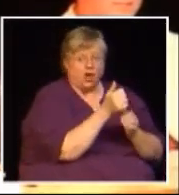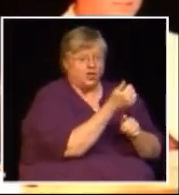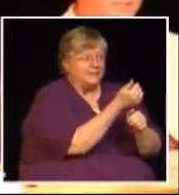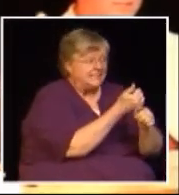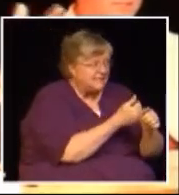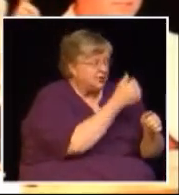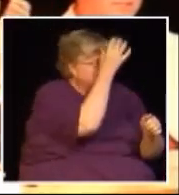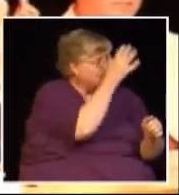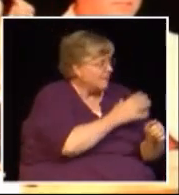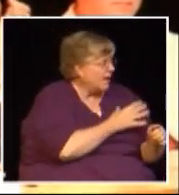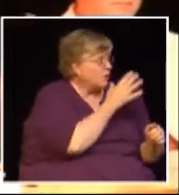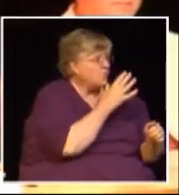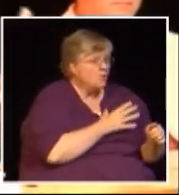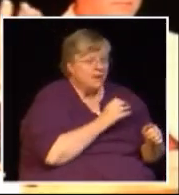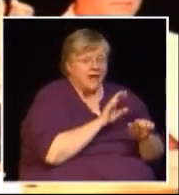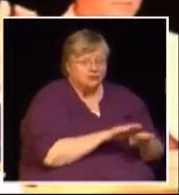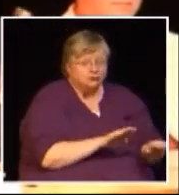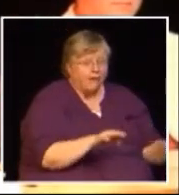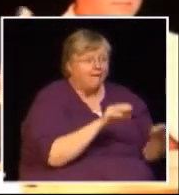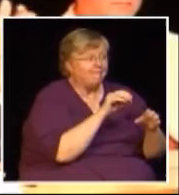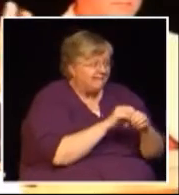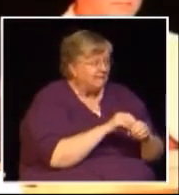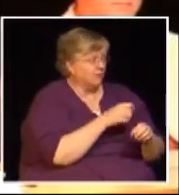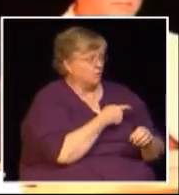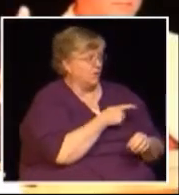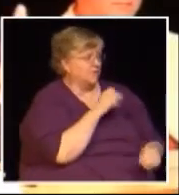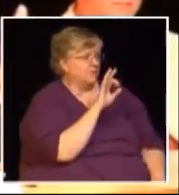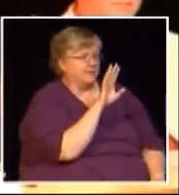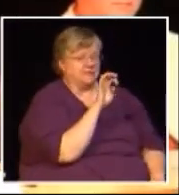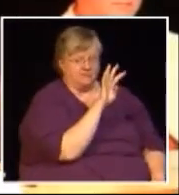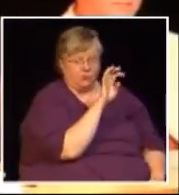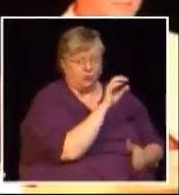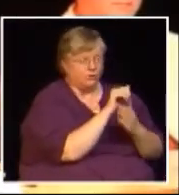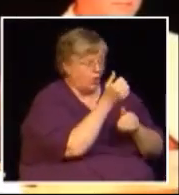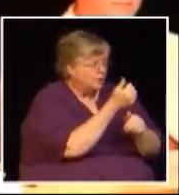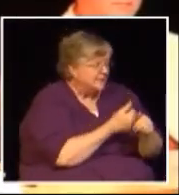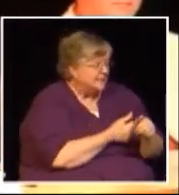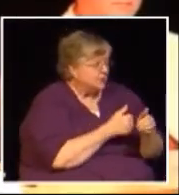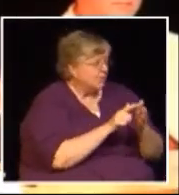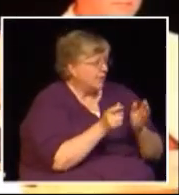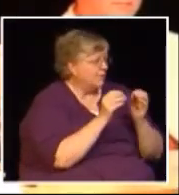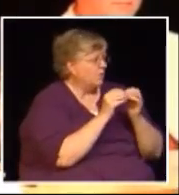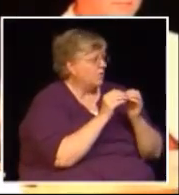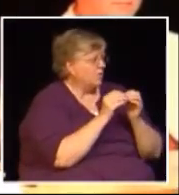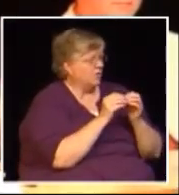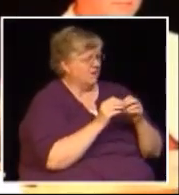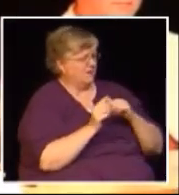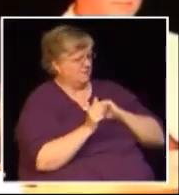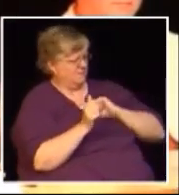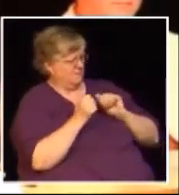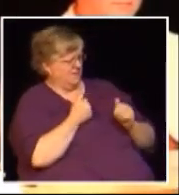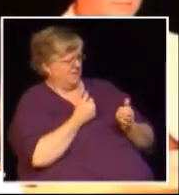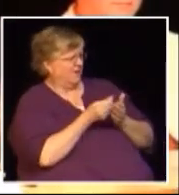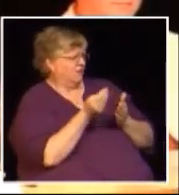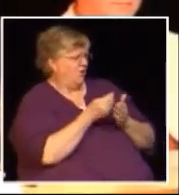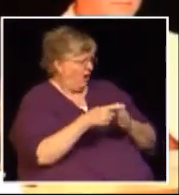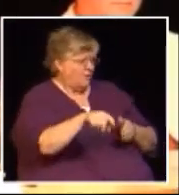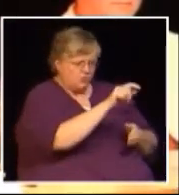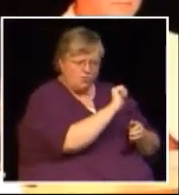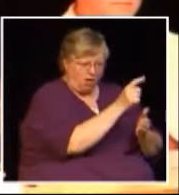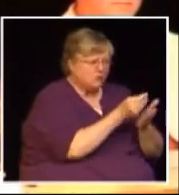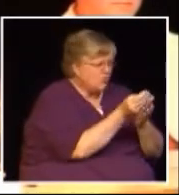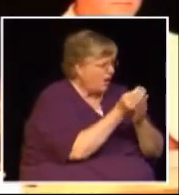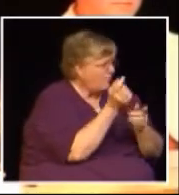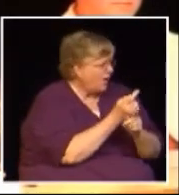dollars for every man woman and child in the province now I do a little